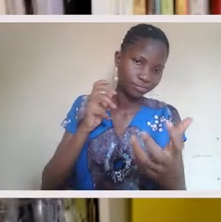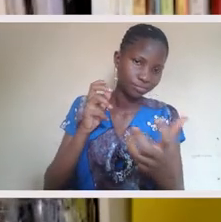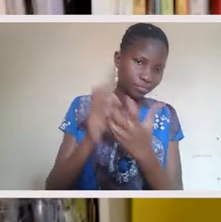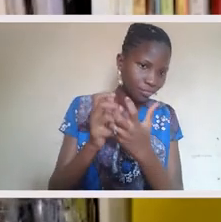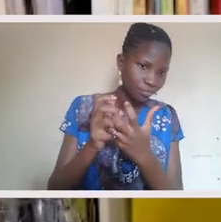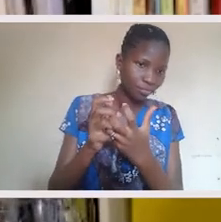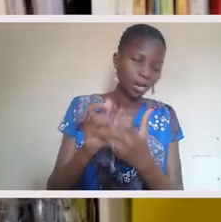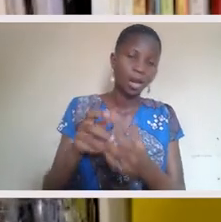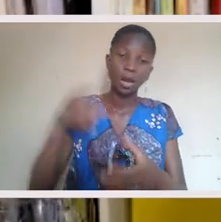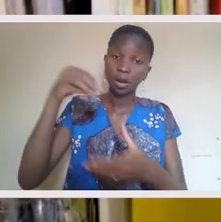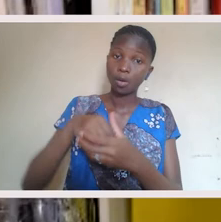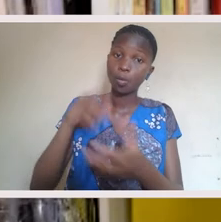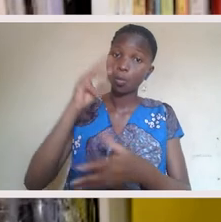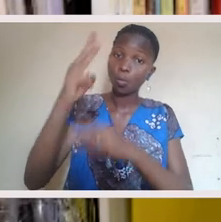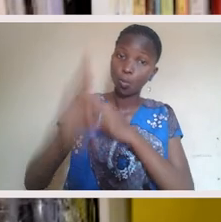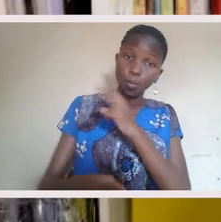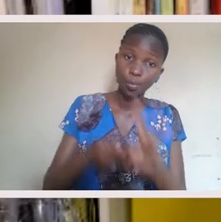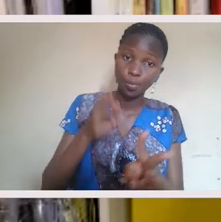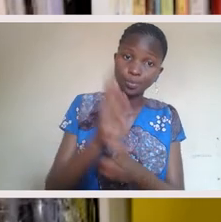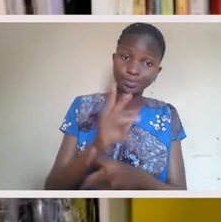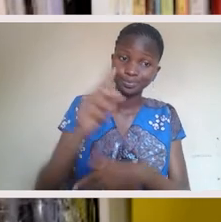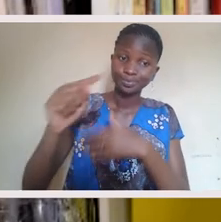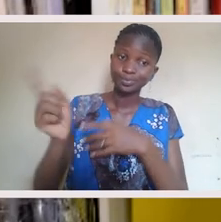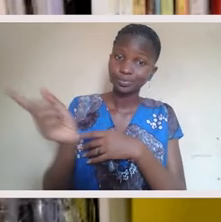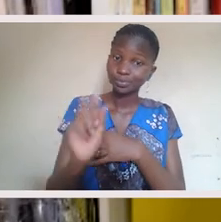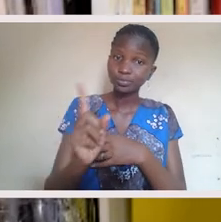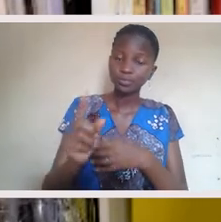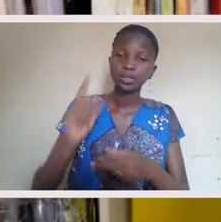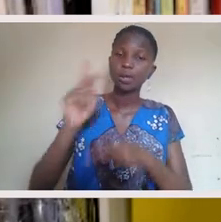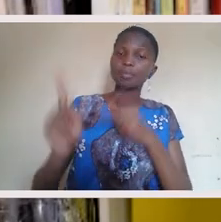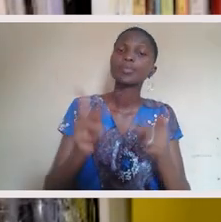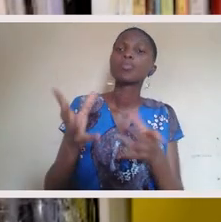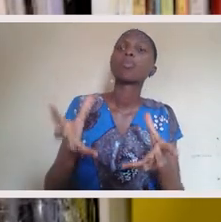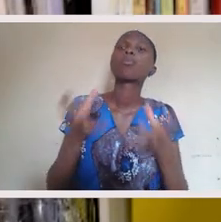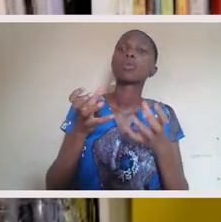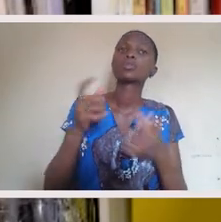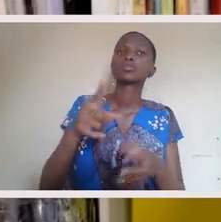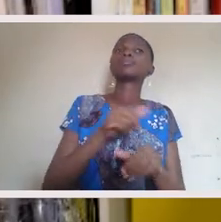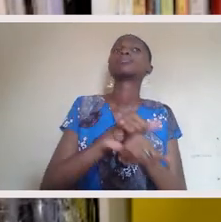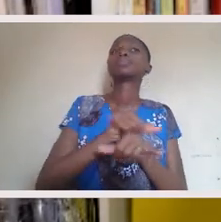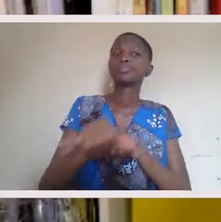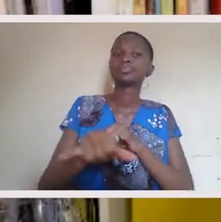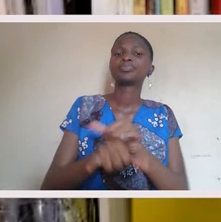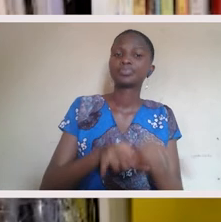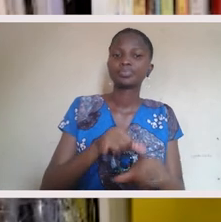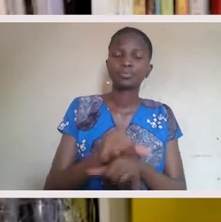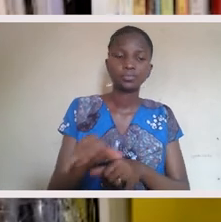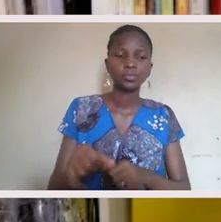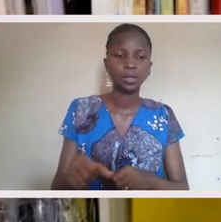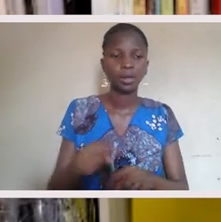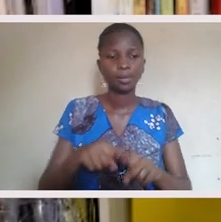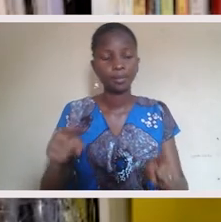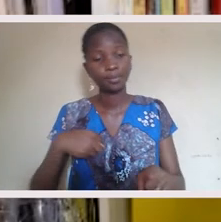uh, piece to measure in a world that demands performative type of behaviors. True.